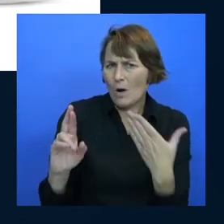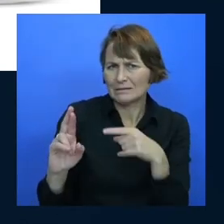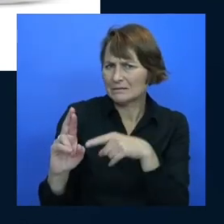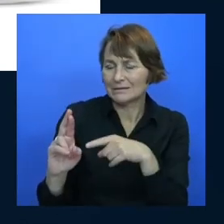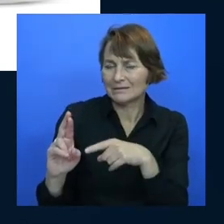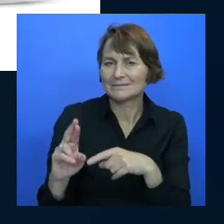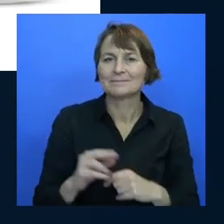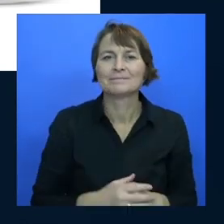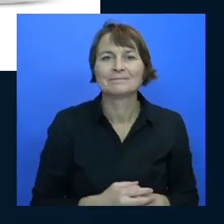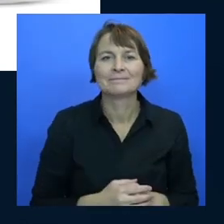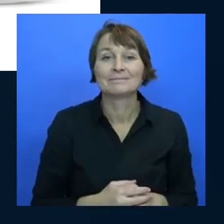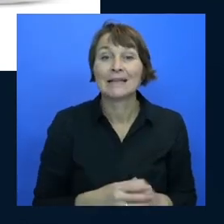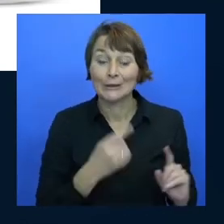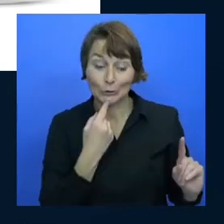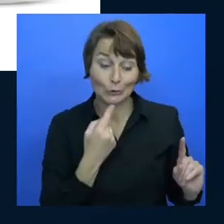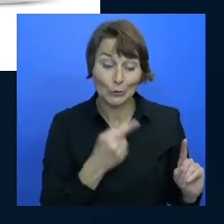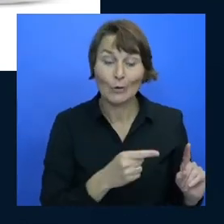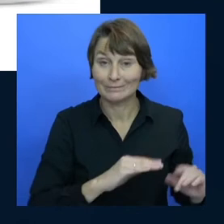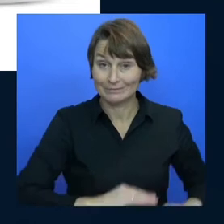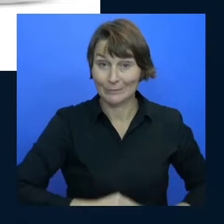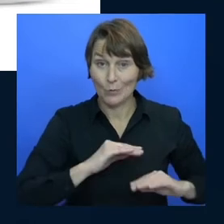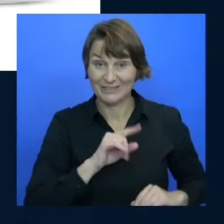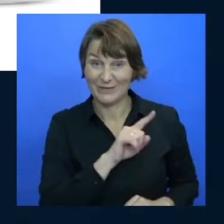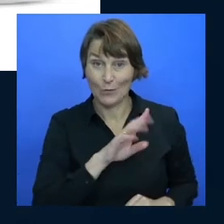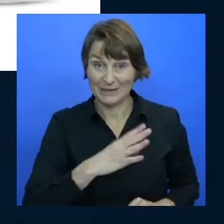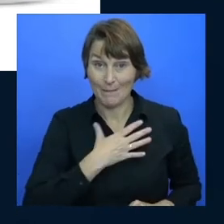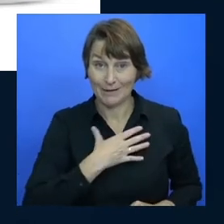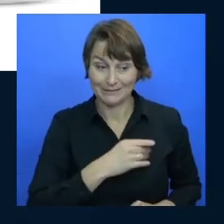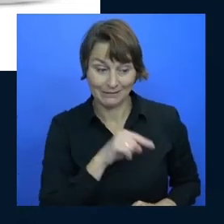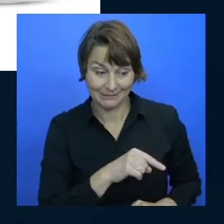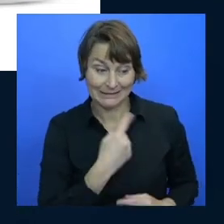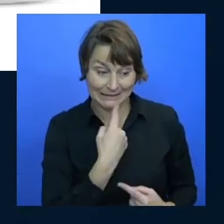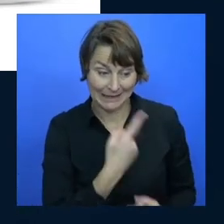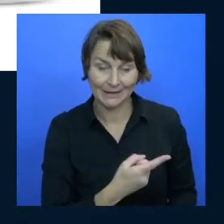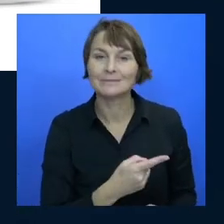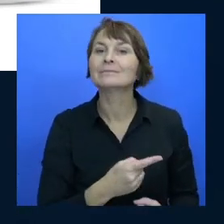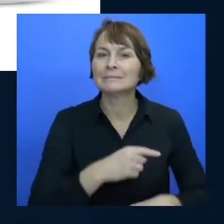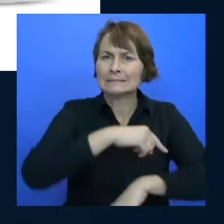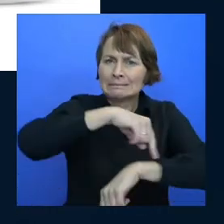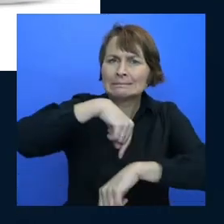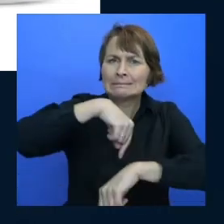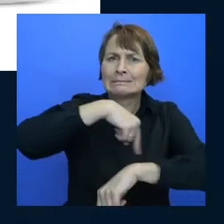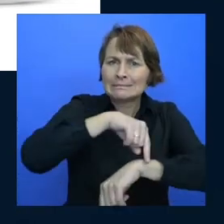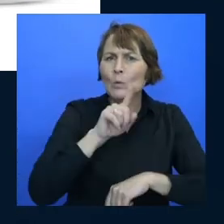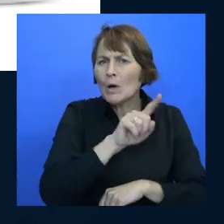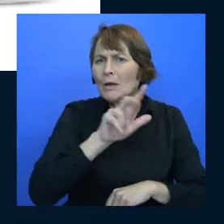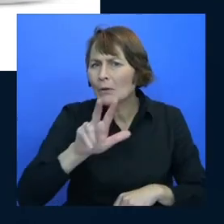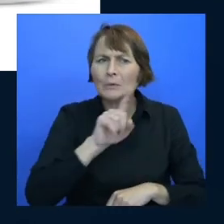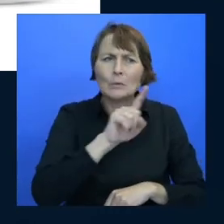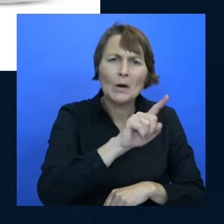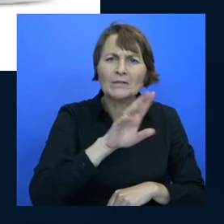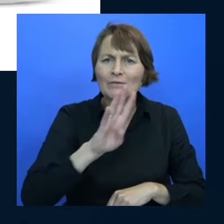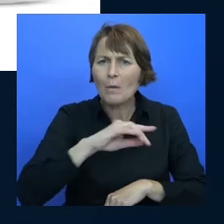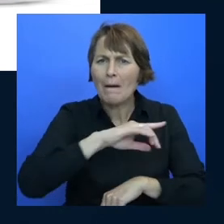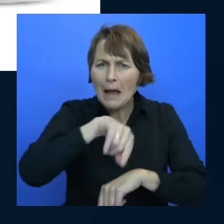my 14 year old that this carriage return had cost me 14 or 13 hours of my my day